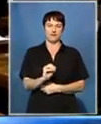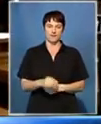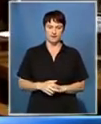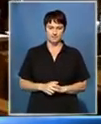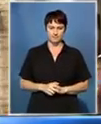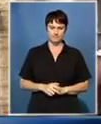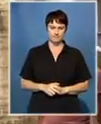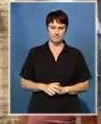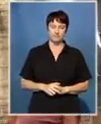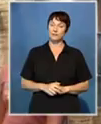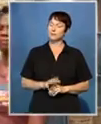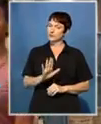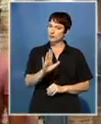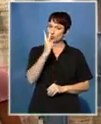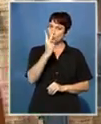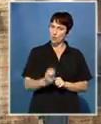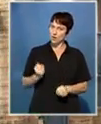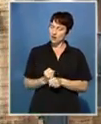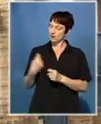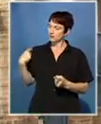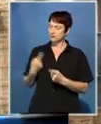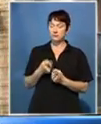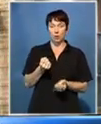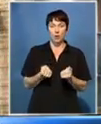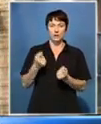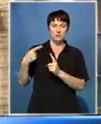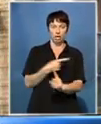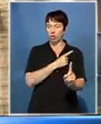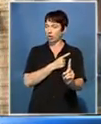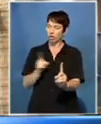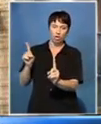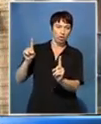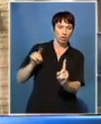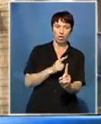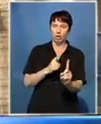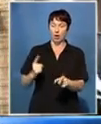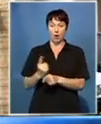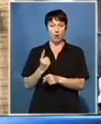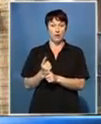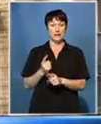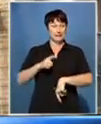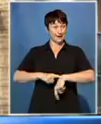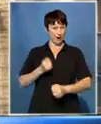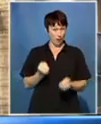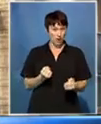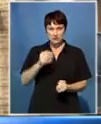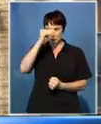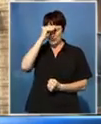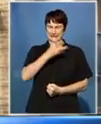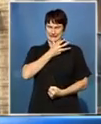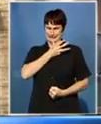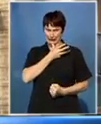In the past two years that this case has dragged on, security around Kreacher was heightened for each appearance with a huge police